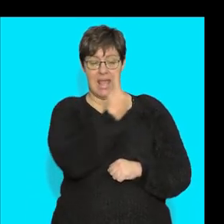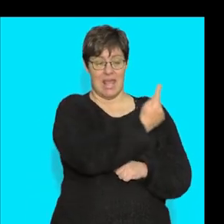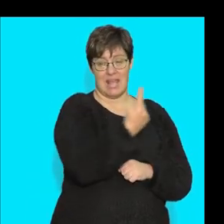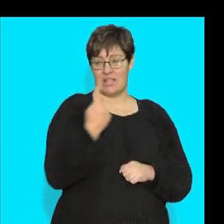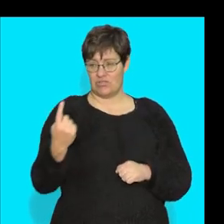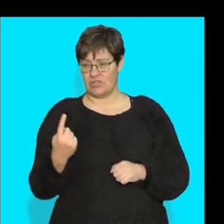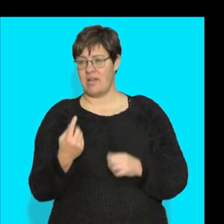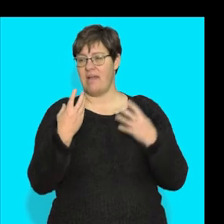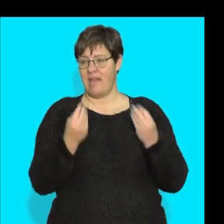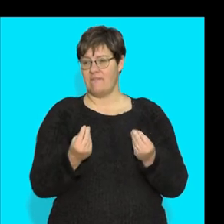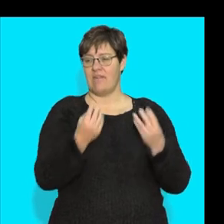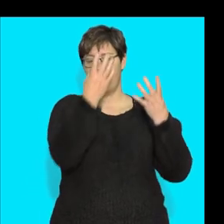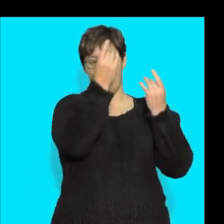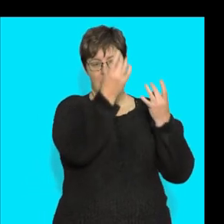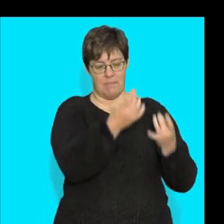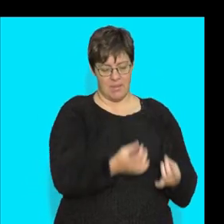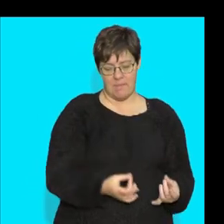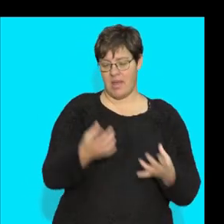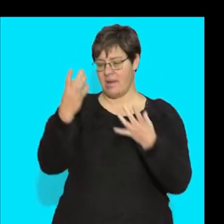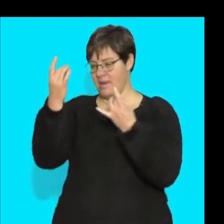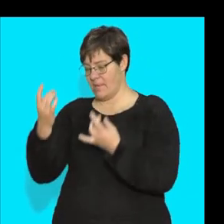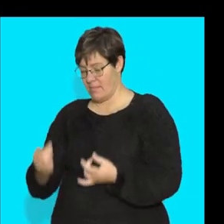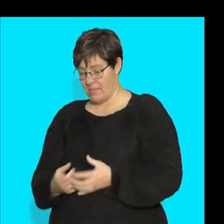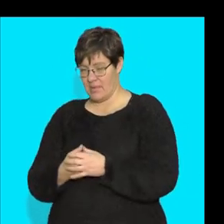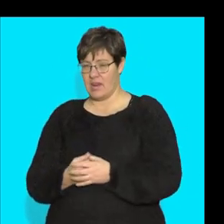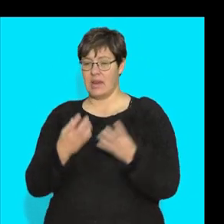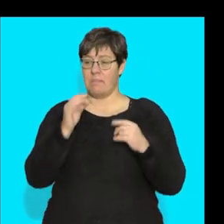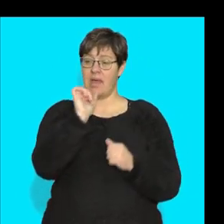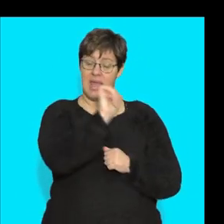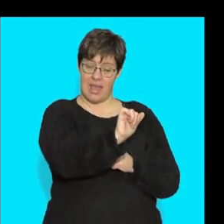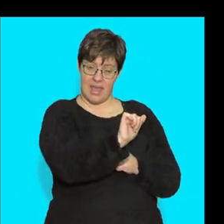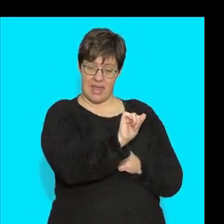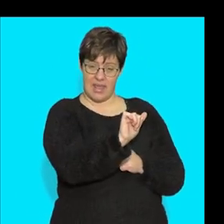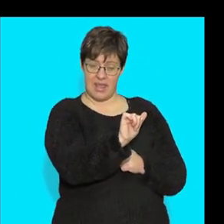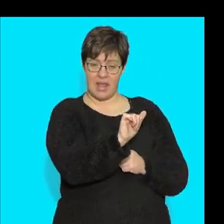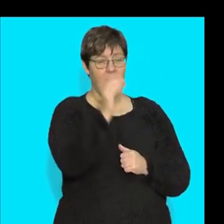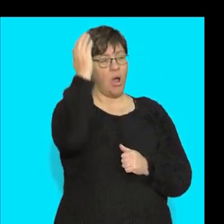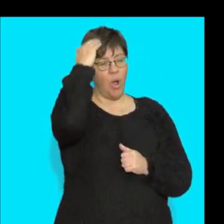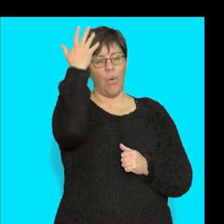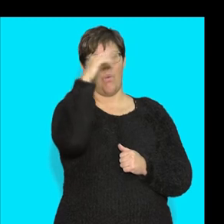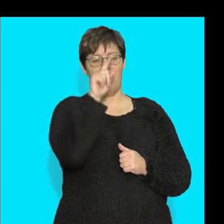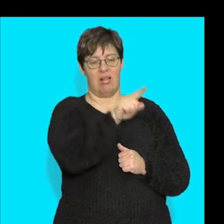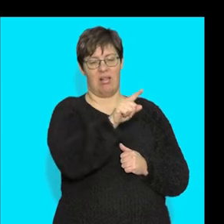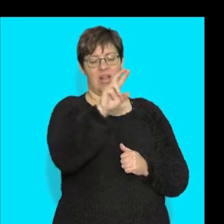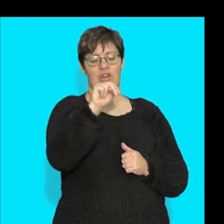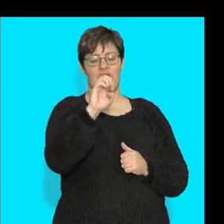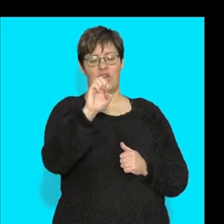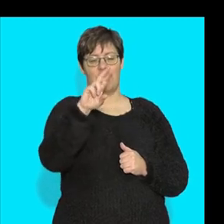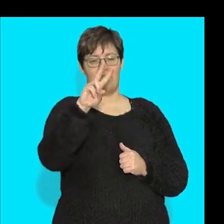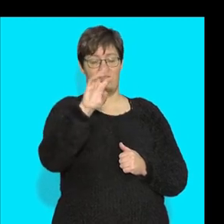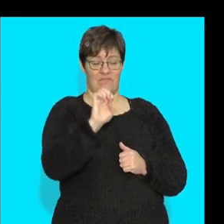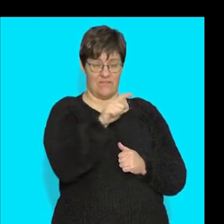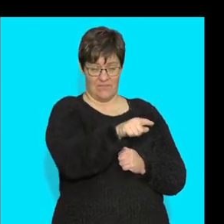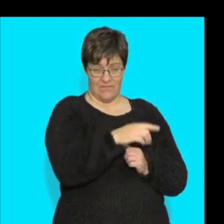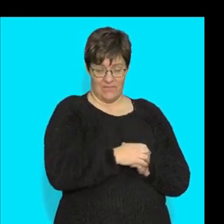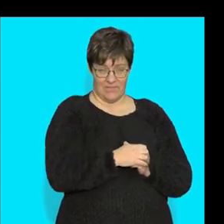obviously we need to understand so number A we're going to in our head already what are we starting to say to ourselves